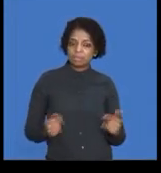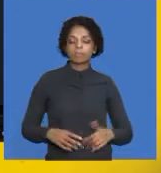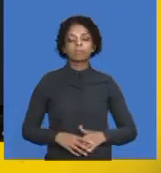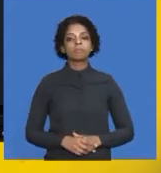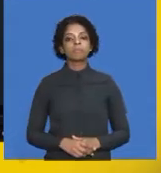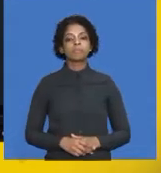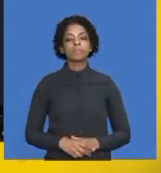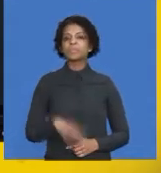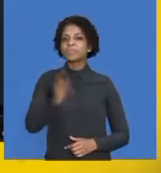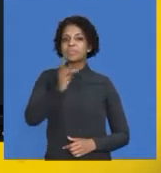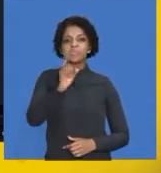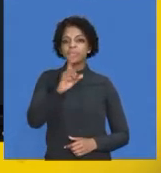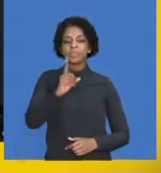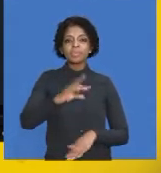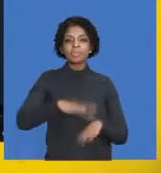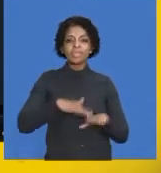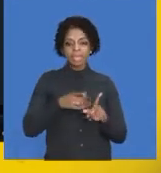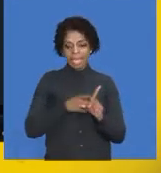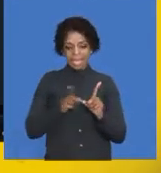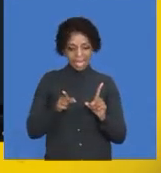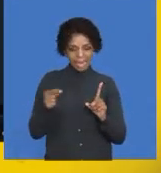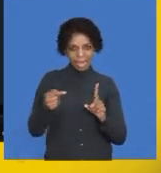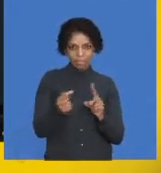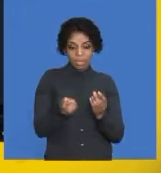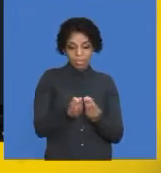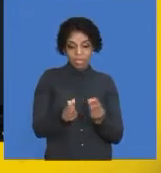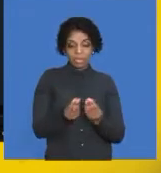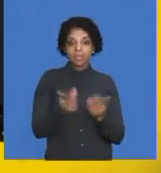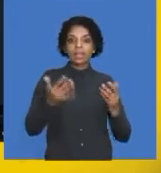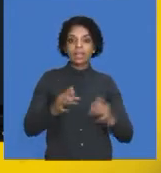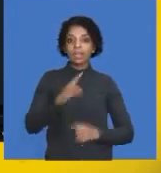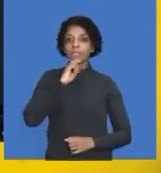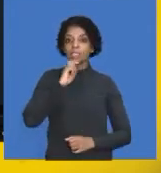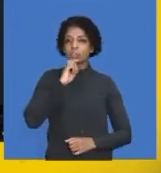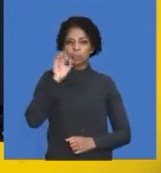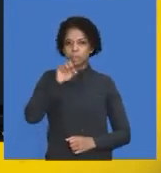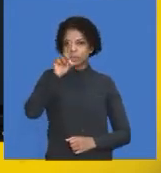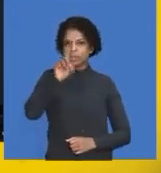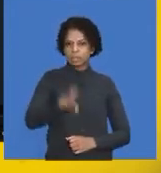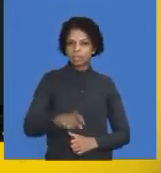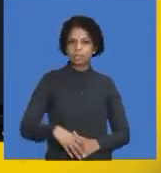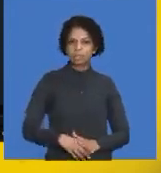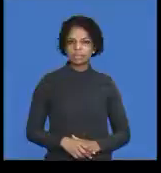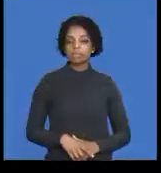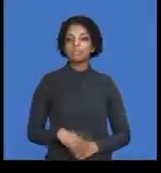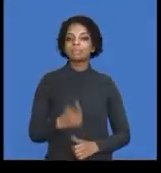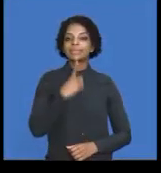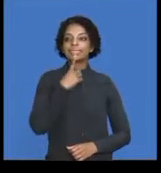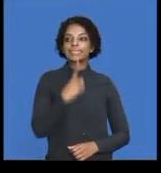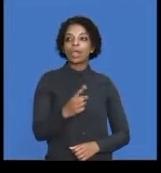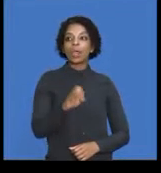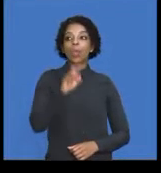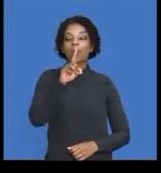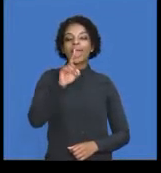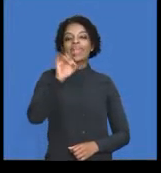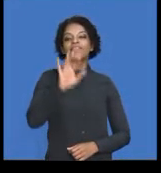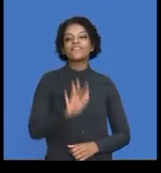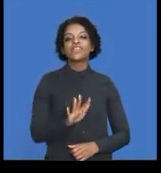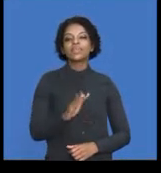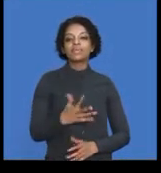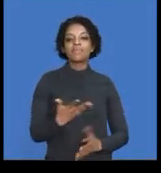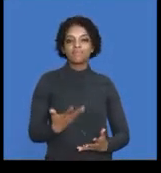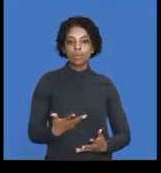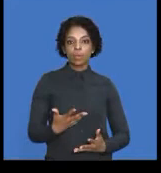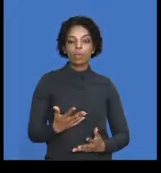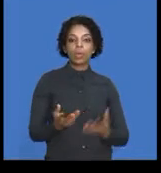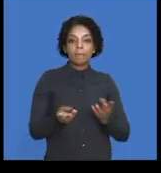part of the indirect materials was used for the factory? You are told that one-fifth of